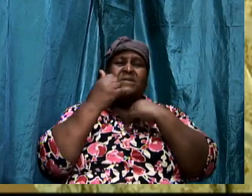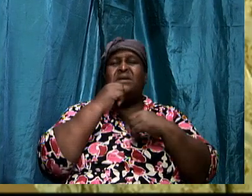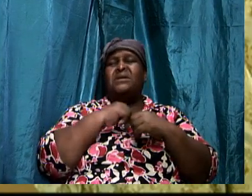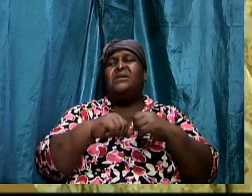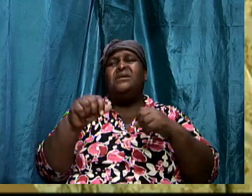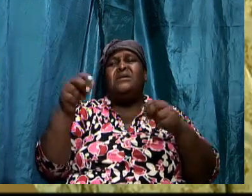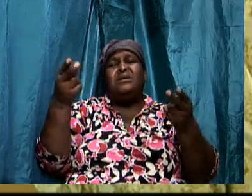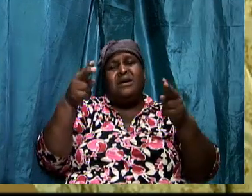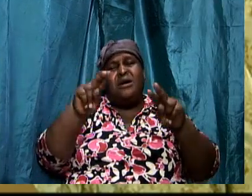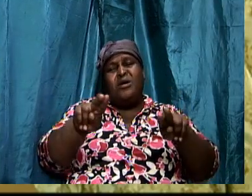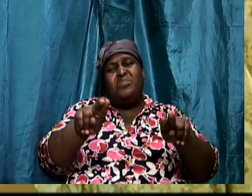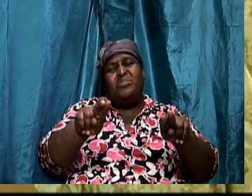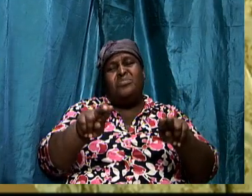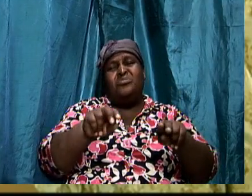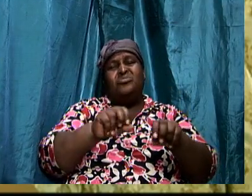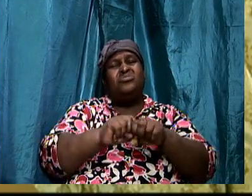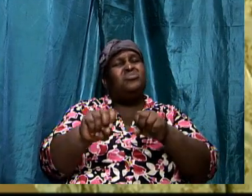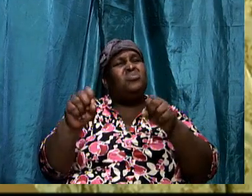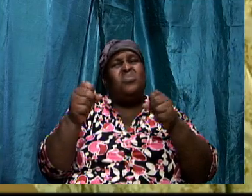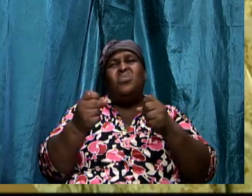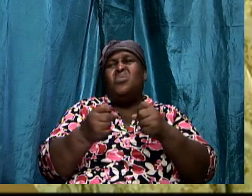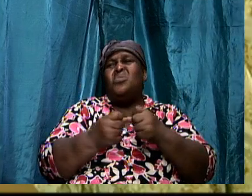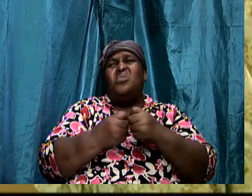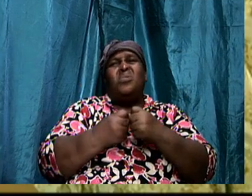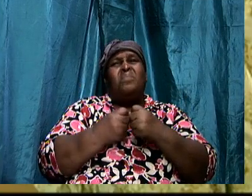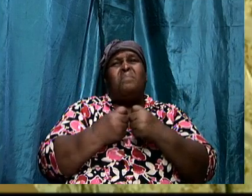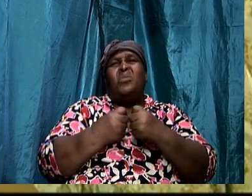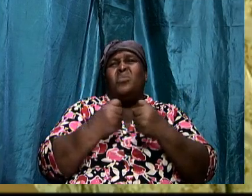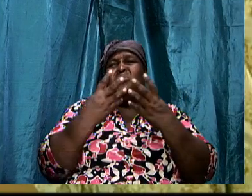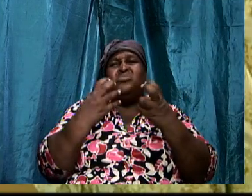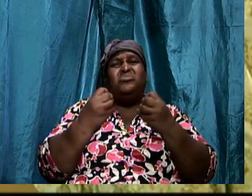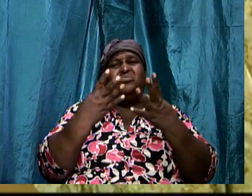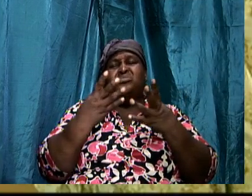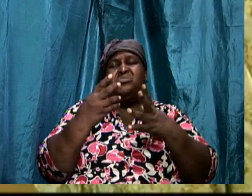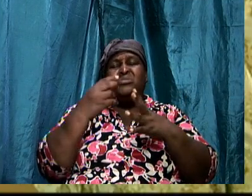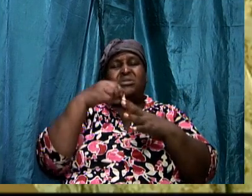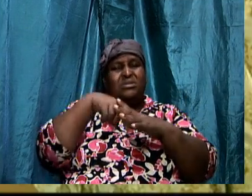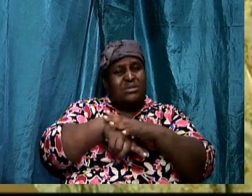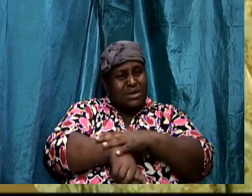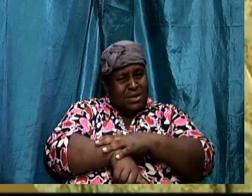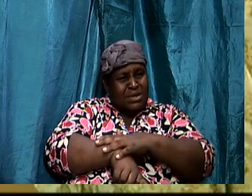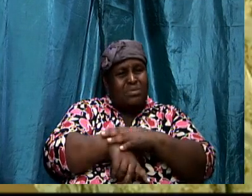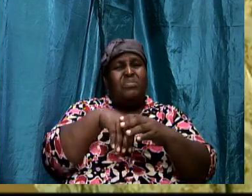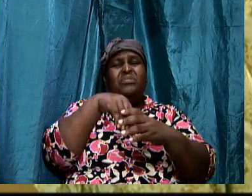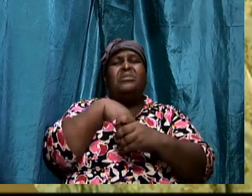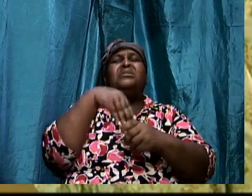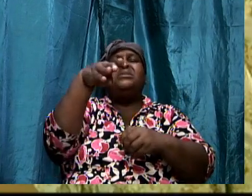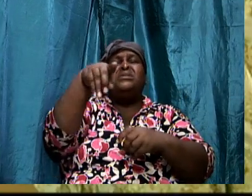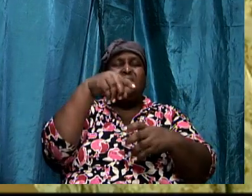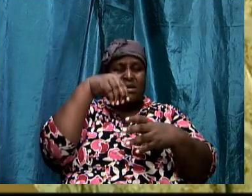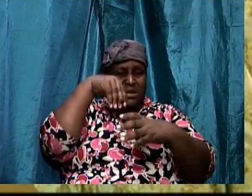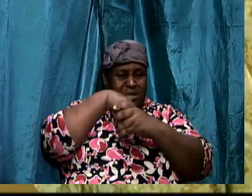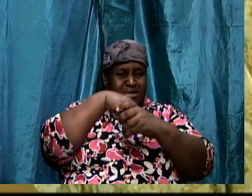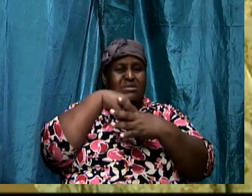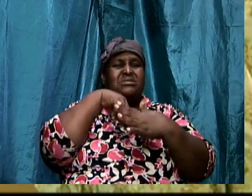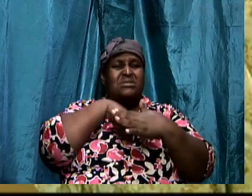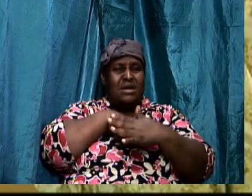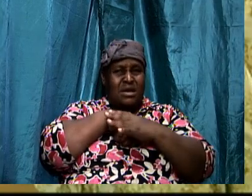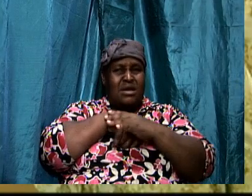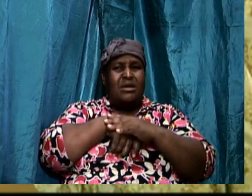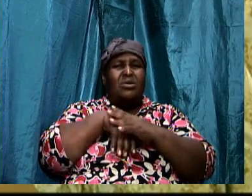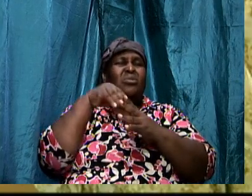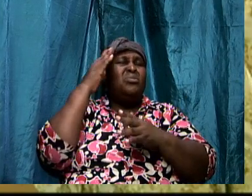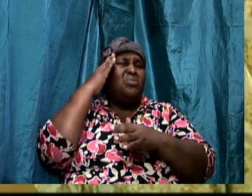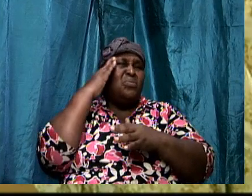frequently and deep down on the inside, we just know and we just feel that we are